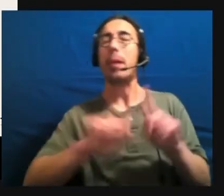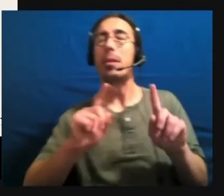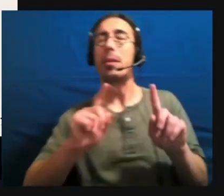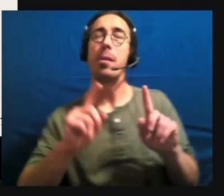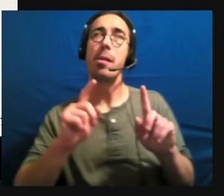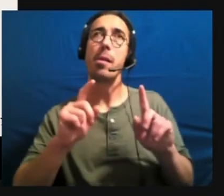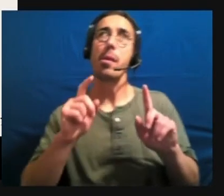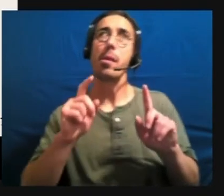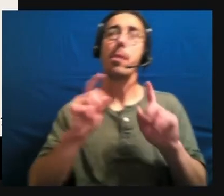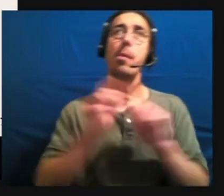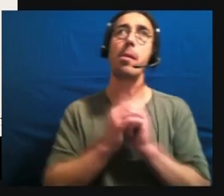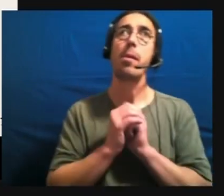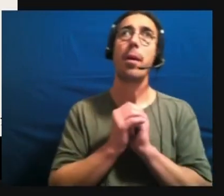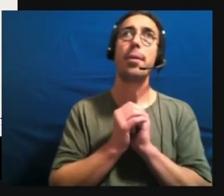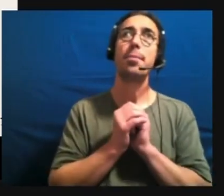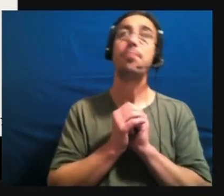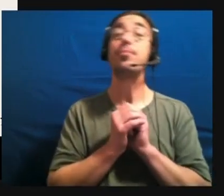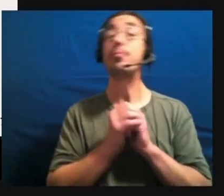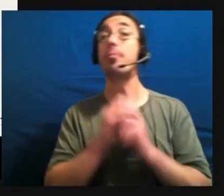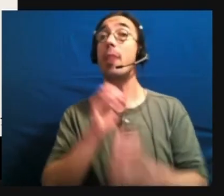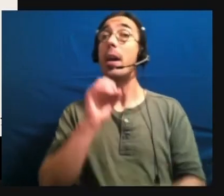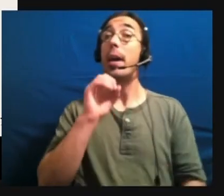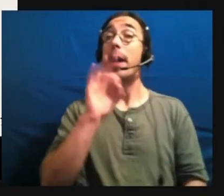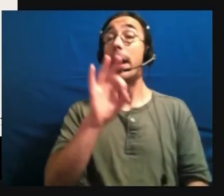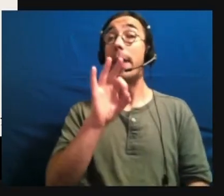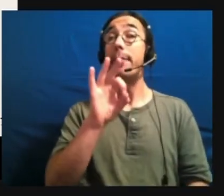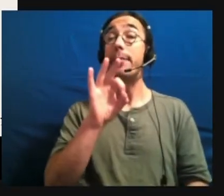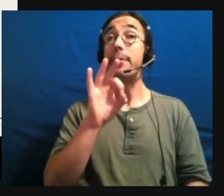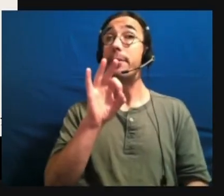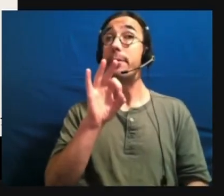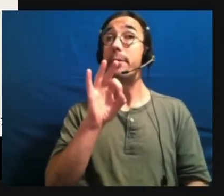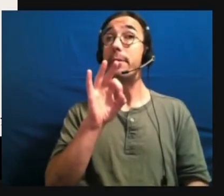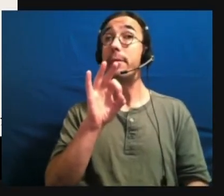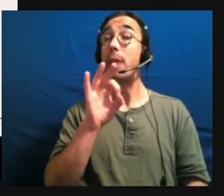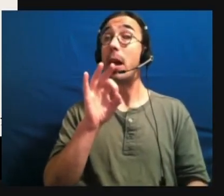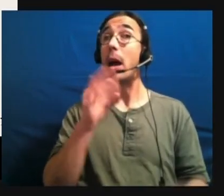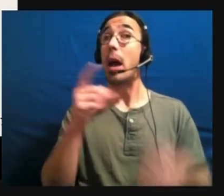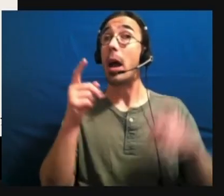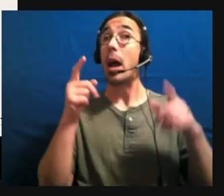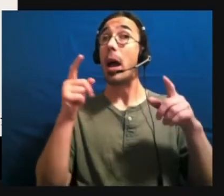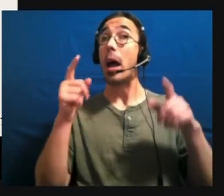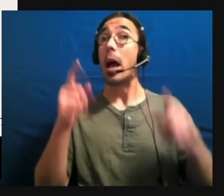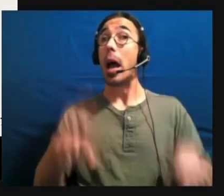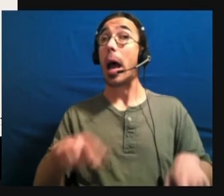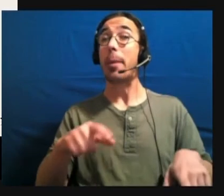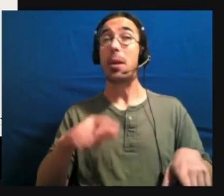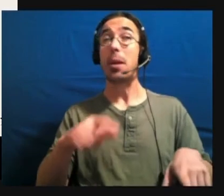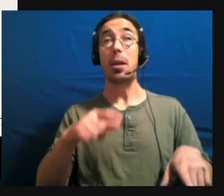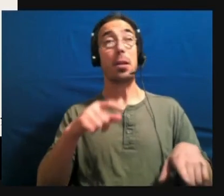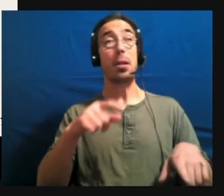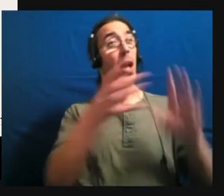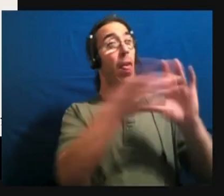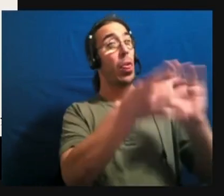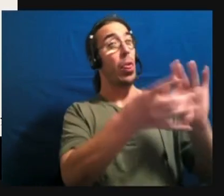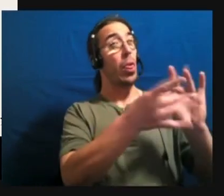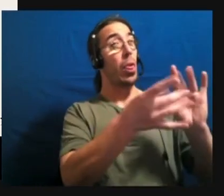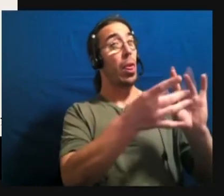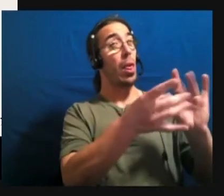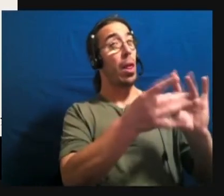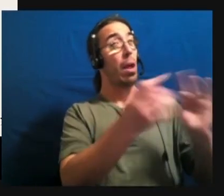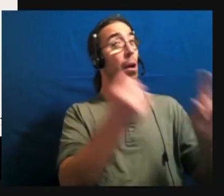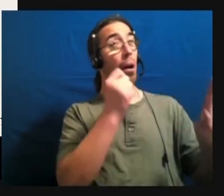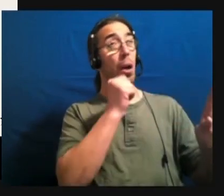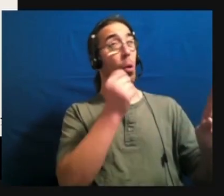When I'm confronted with a, um, colloquialism that I'm not familiar with, and I don't have enough